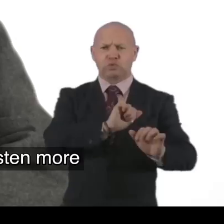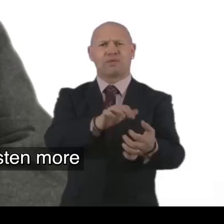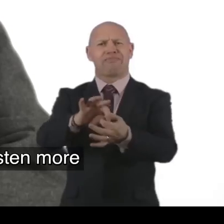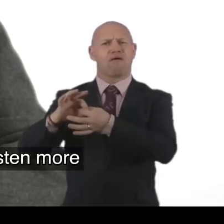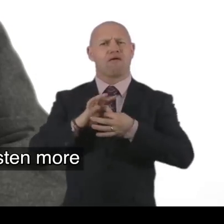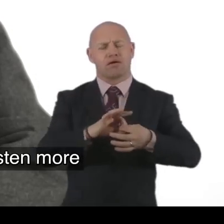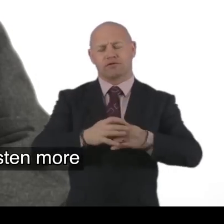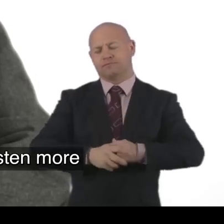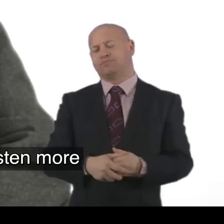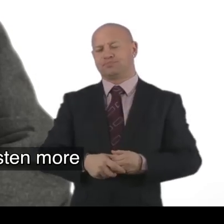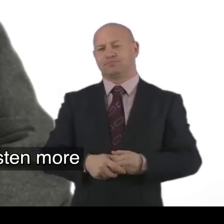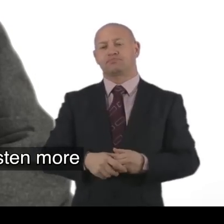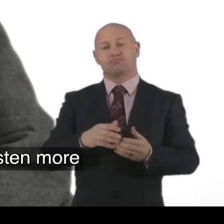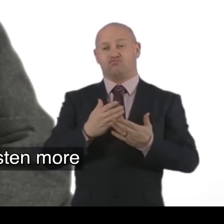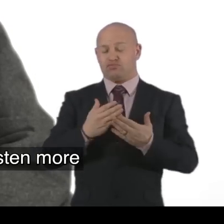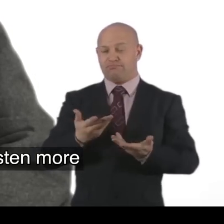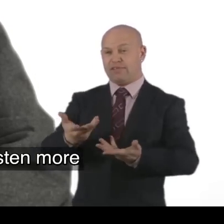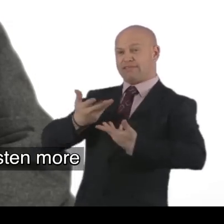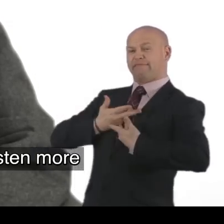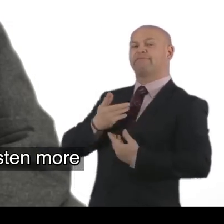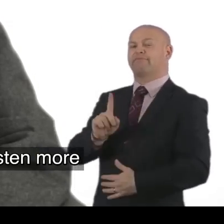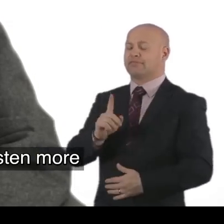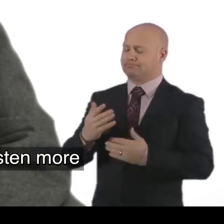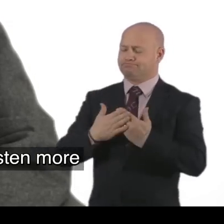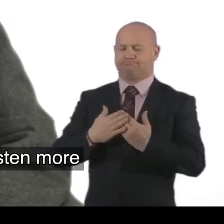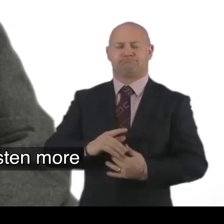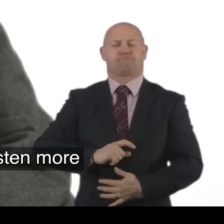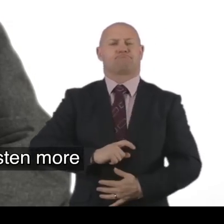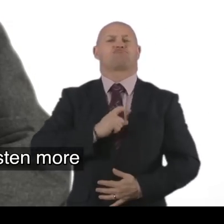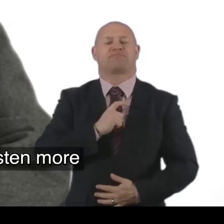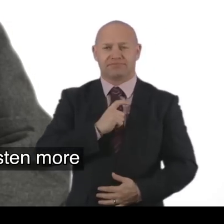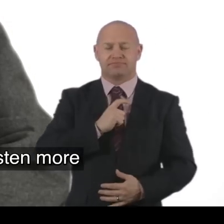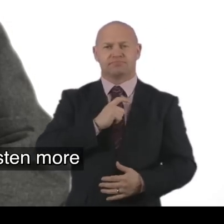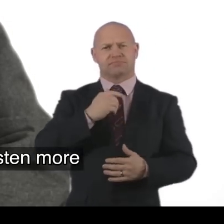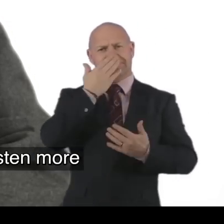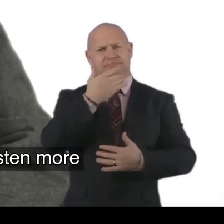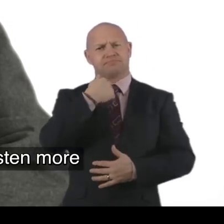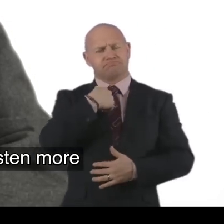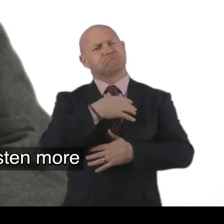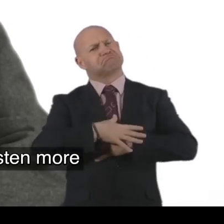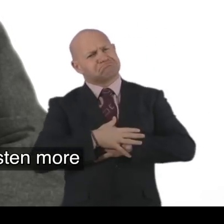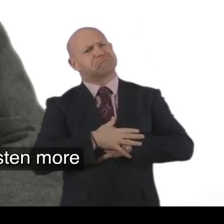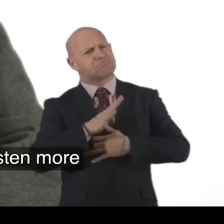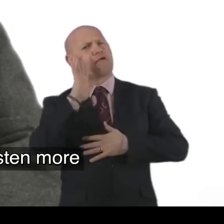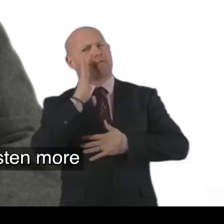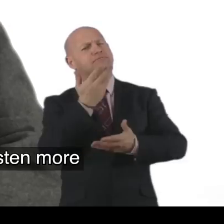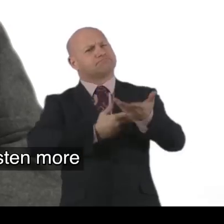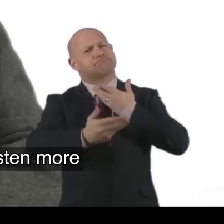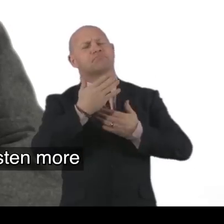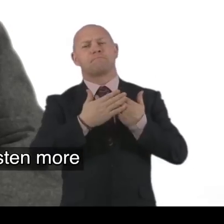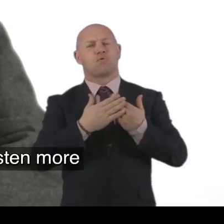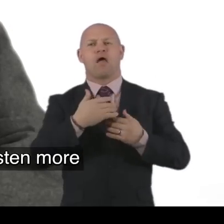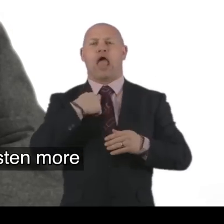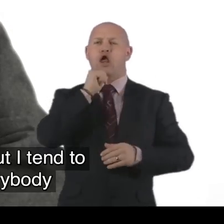input. It's made me more confident and I tend to listen more now. And I